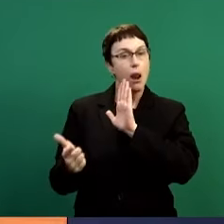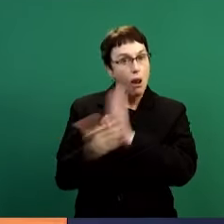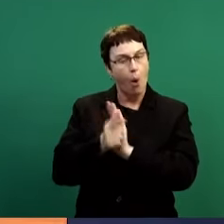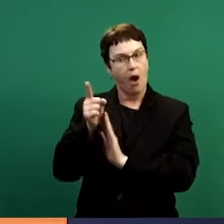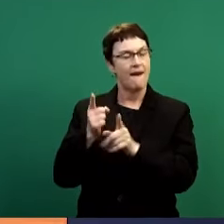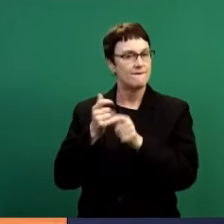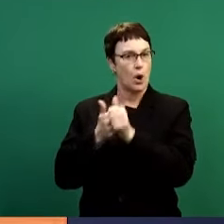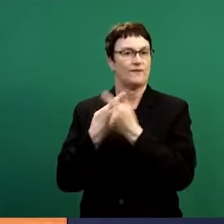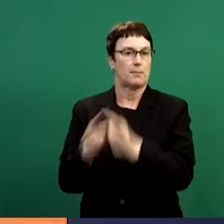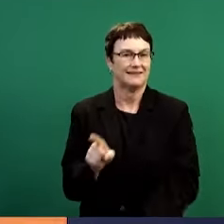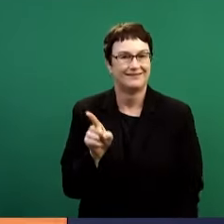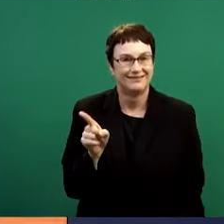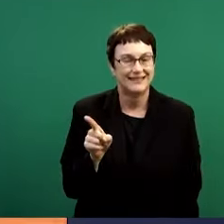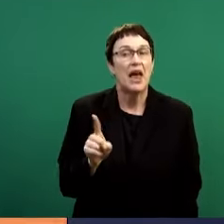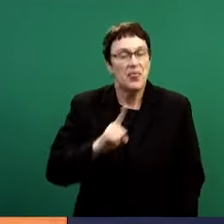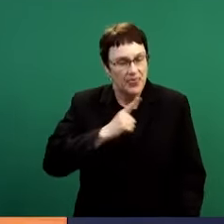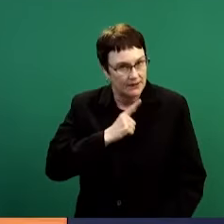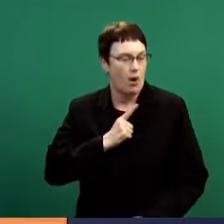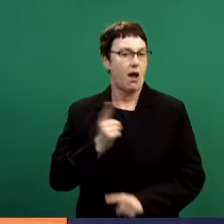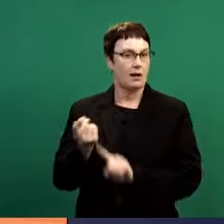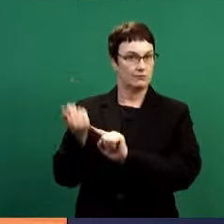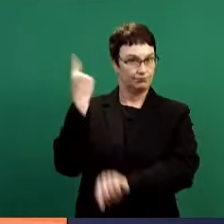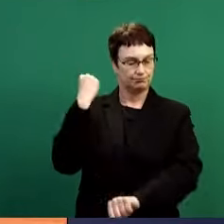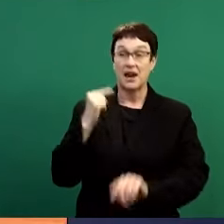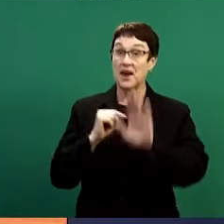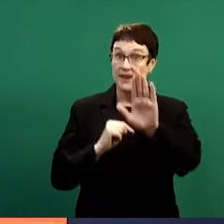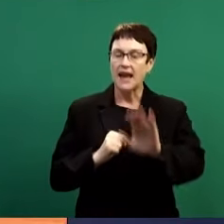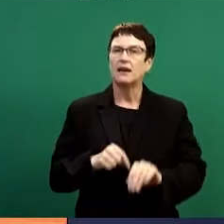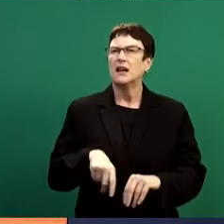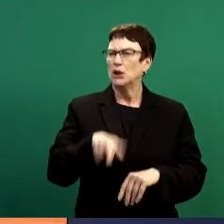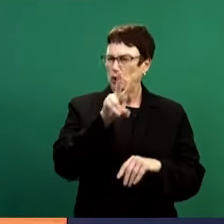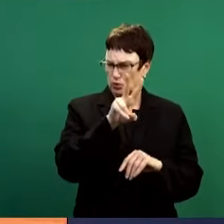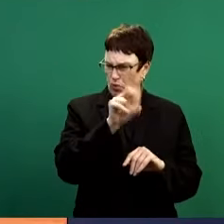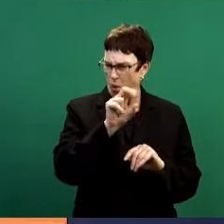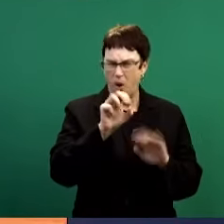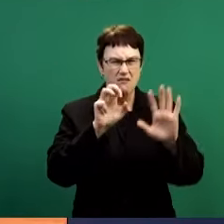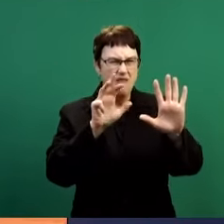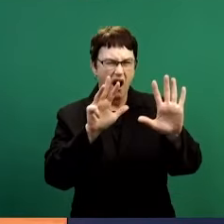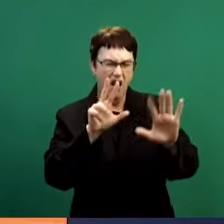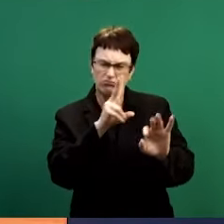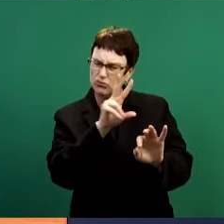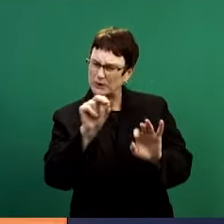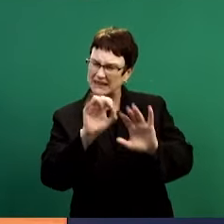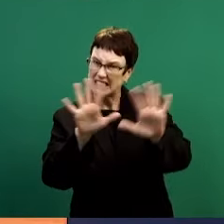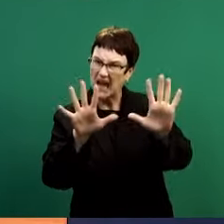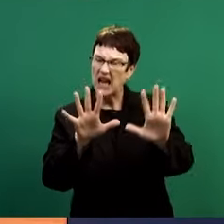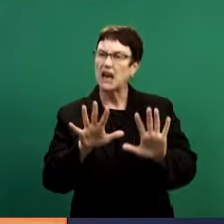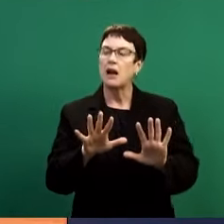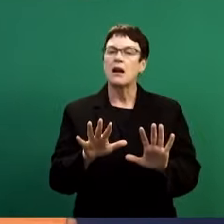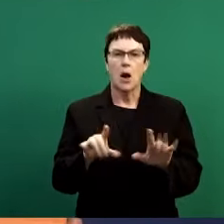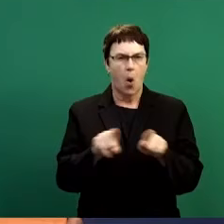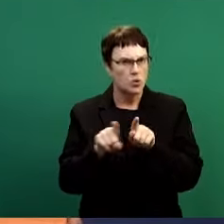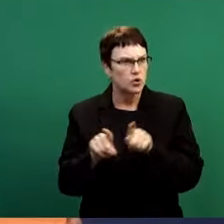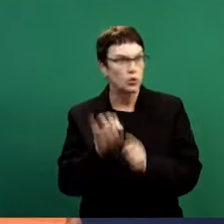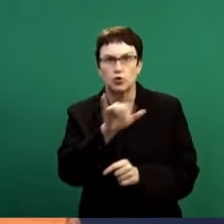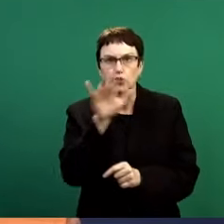in 2009-10, the rent was appreciating. In South Africans believed that somebody